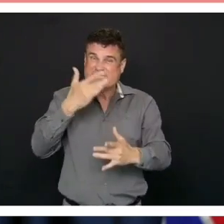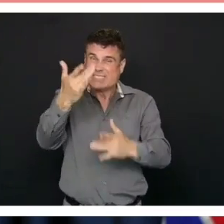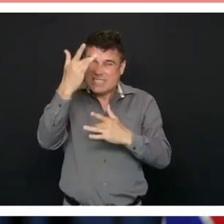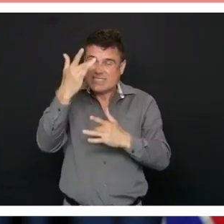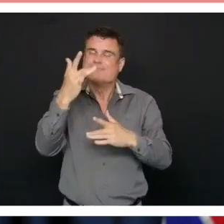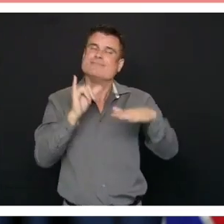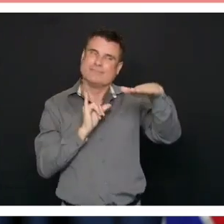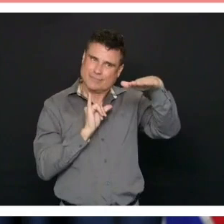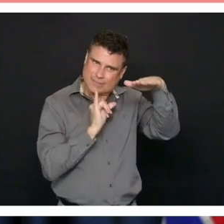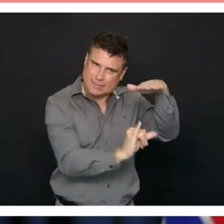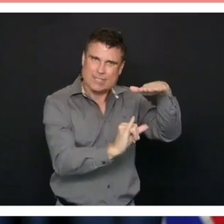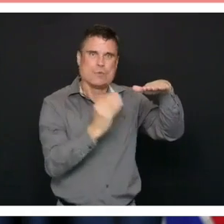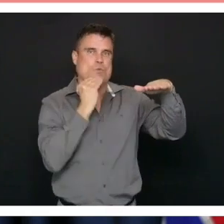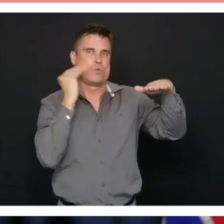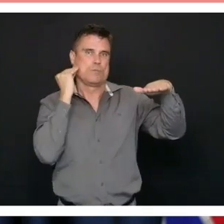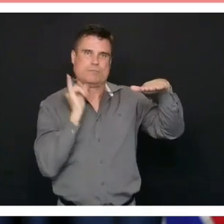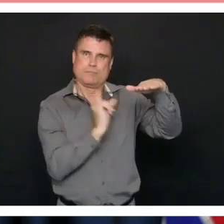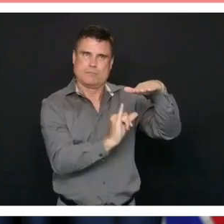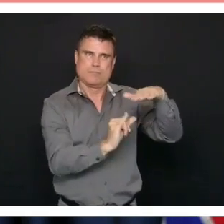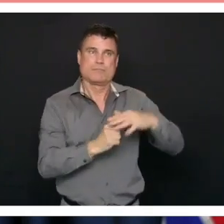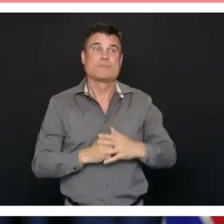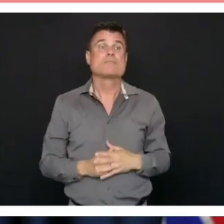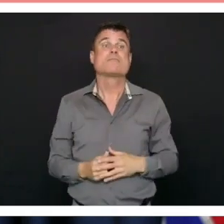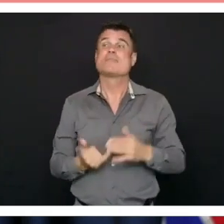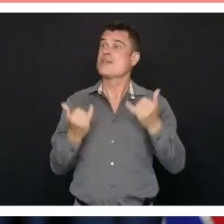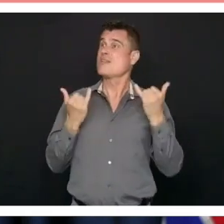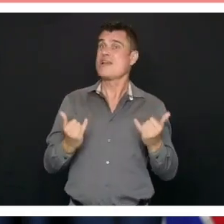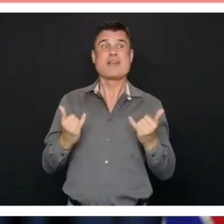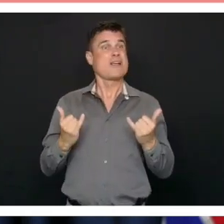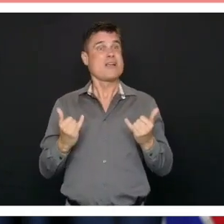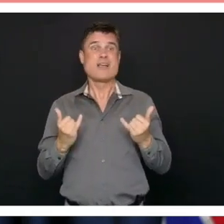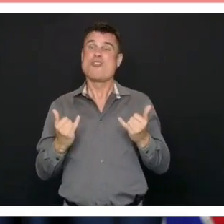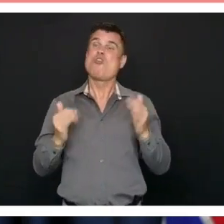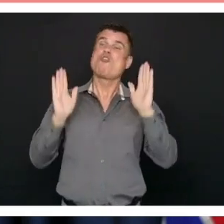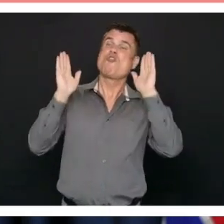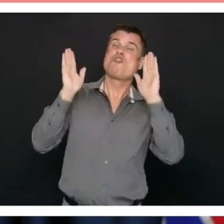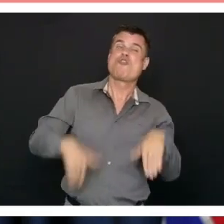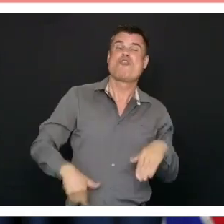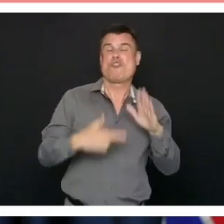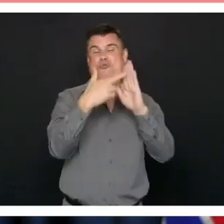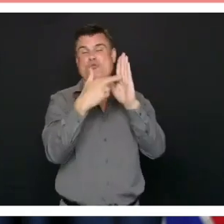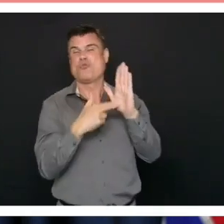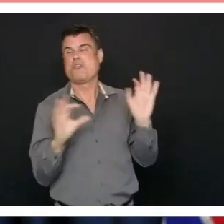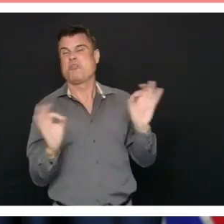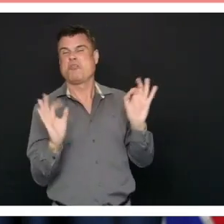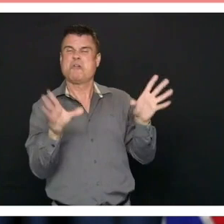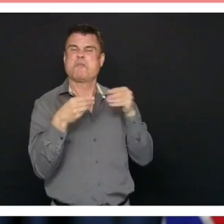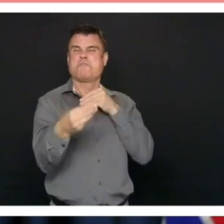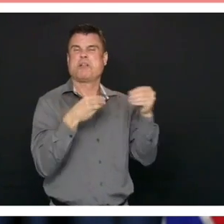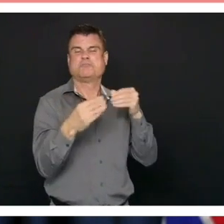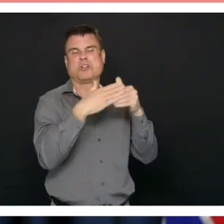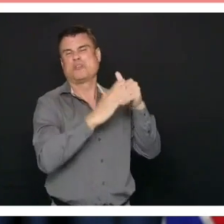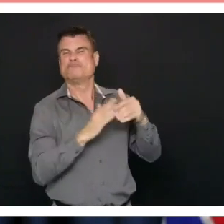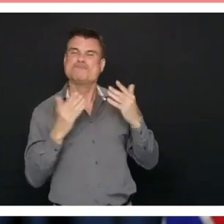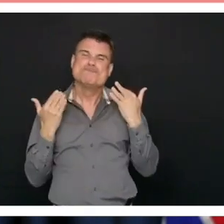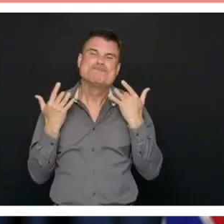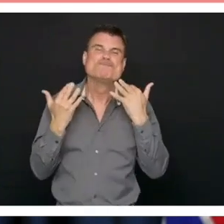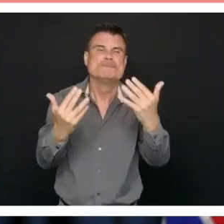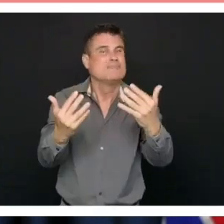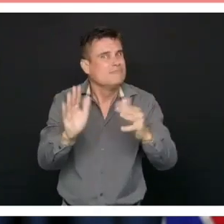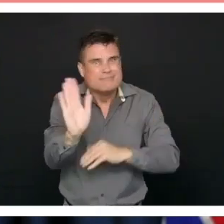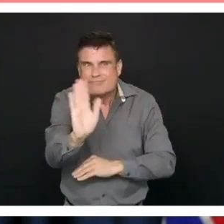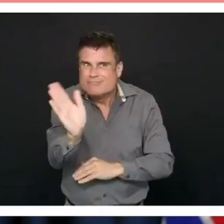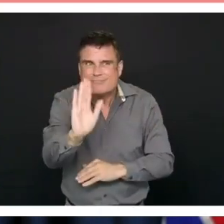down our guard. Now is not the time to forget the sacrifices that people have made. And instead, we should remind ourselves that 30